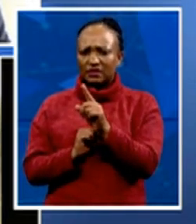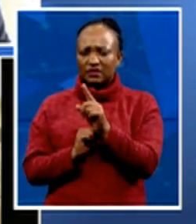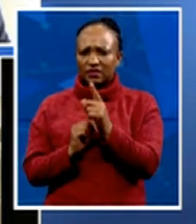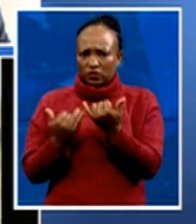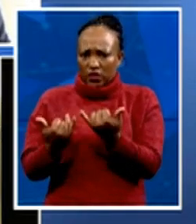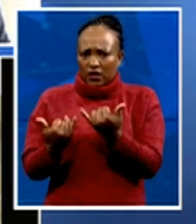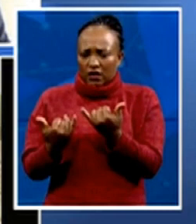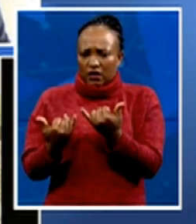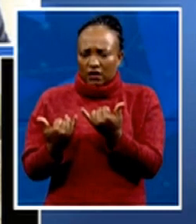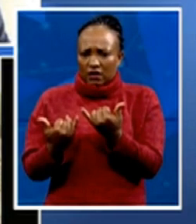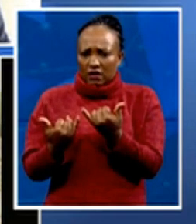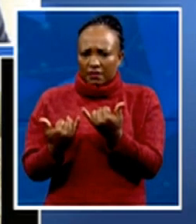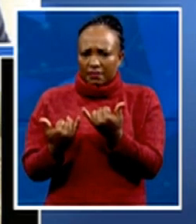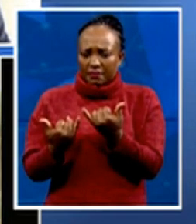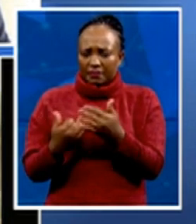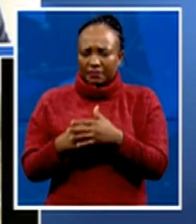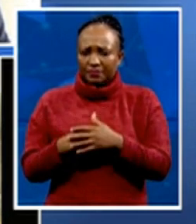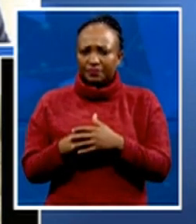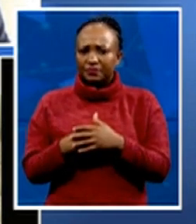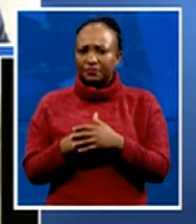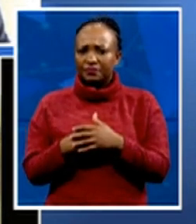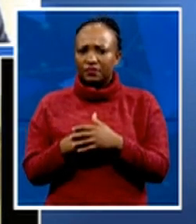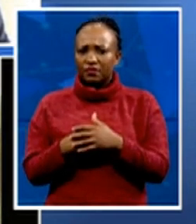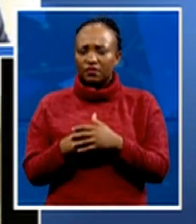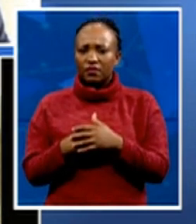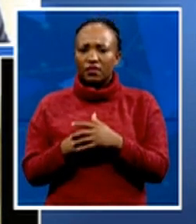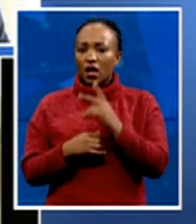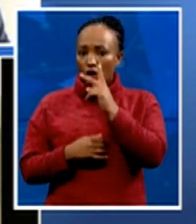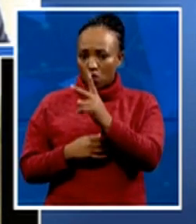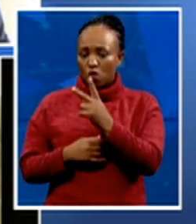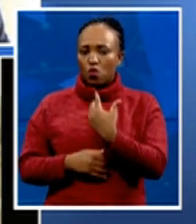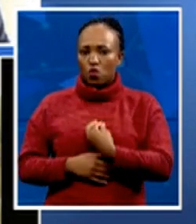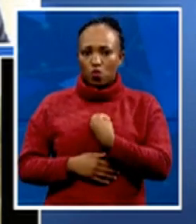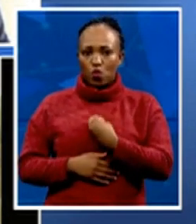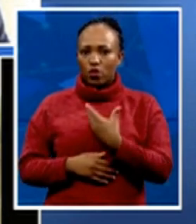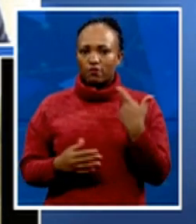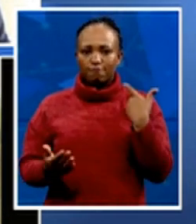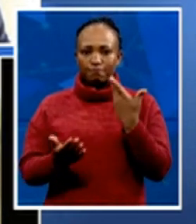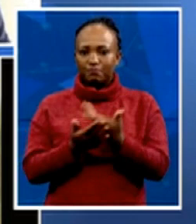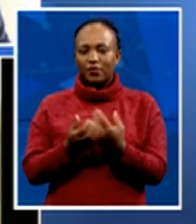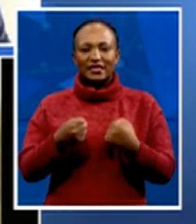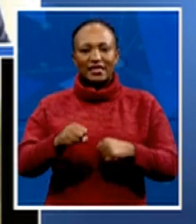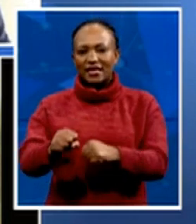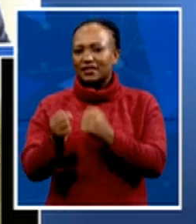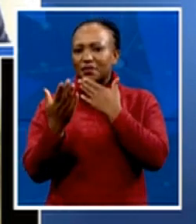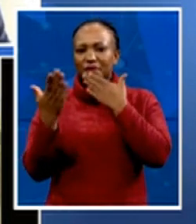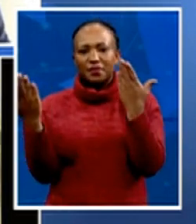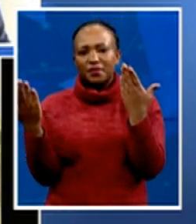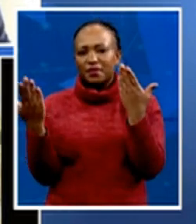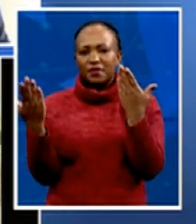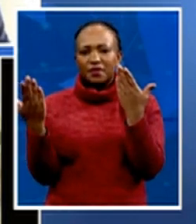Look, youths have got no strategy to come down to